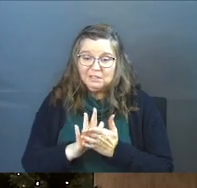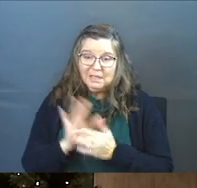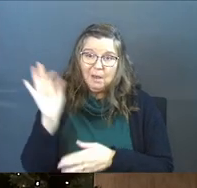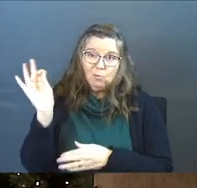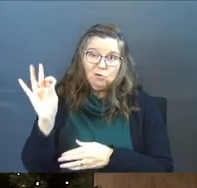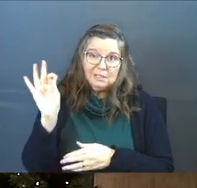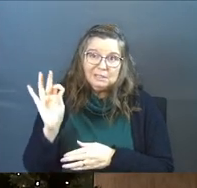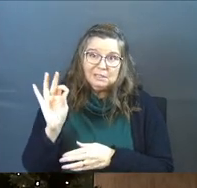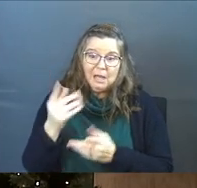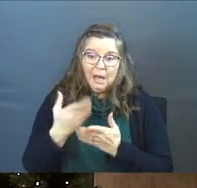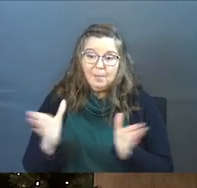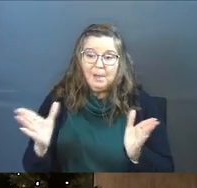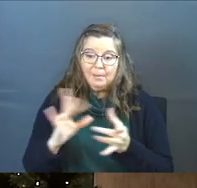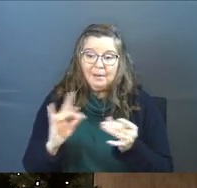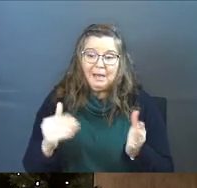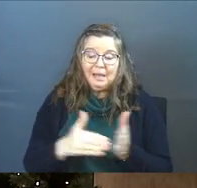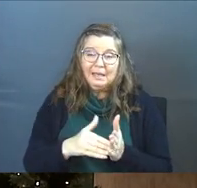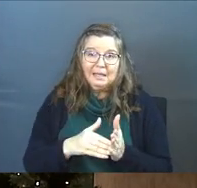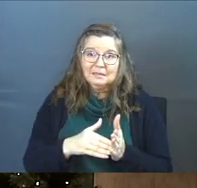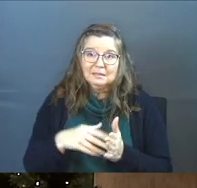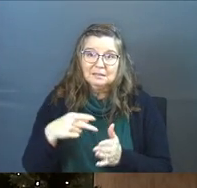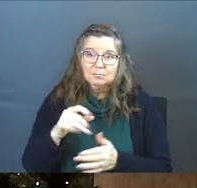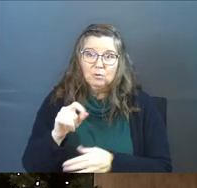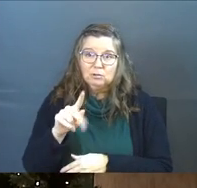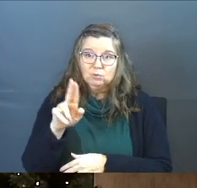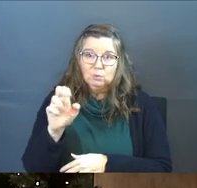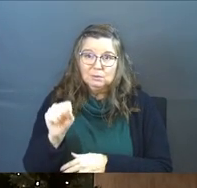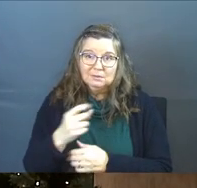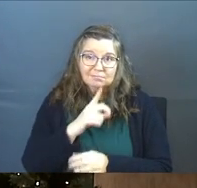preaches a public message against prostitution.